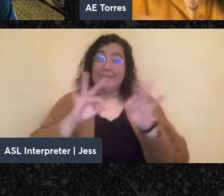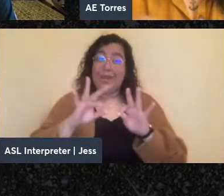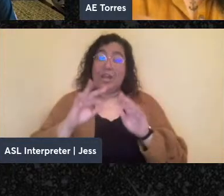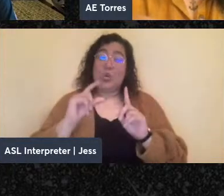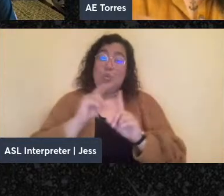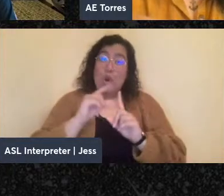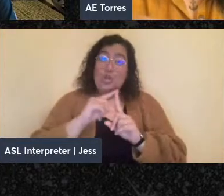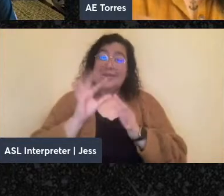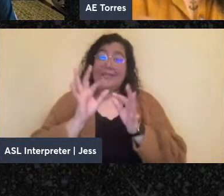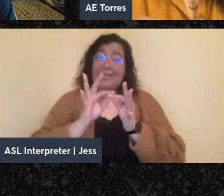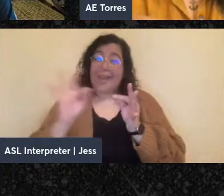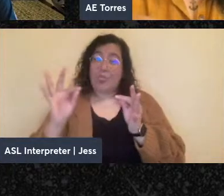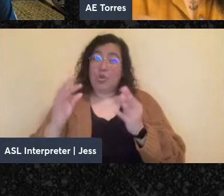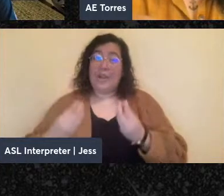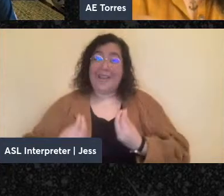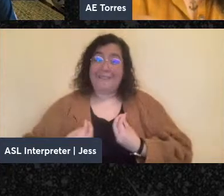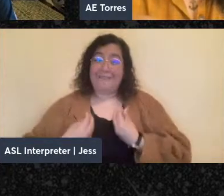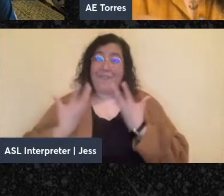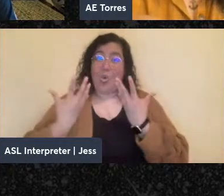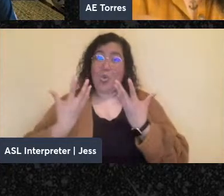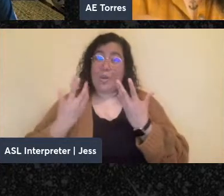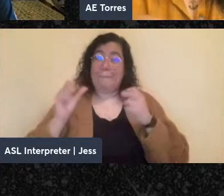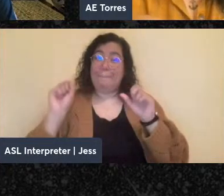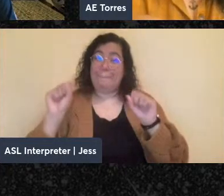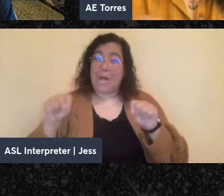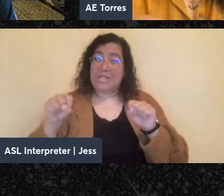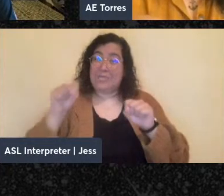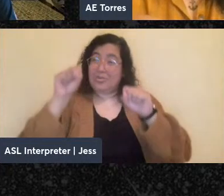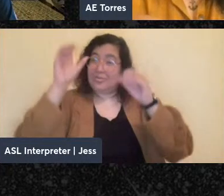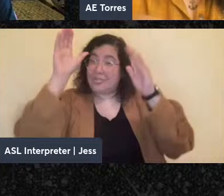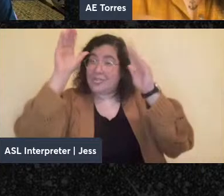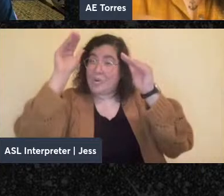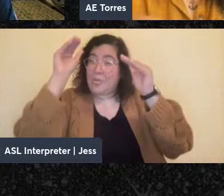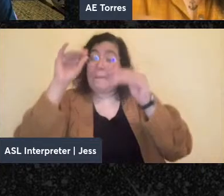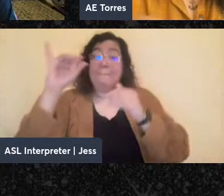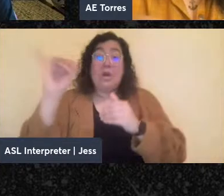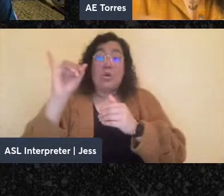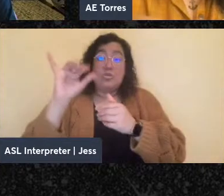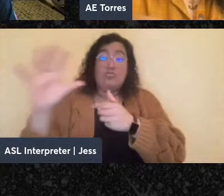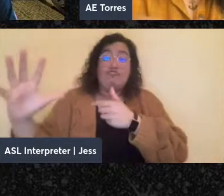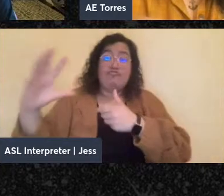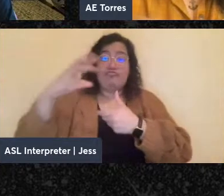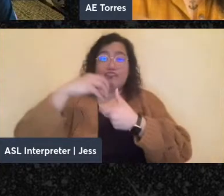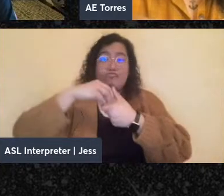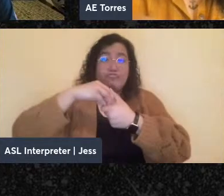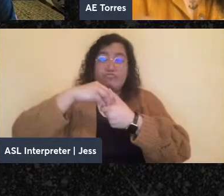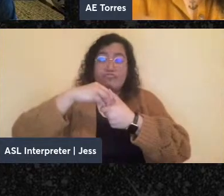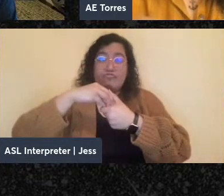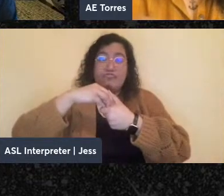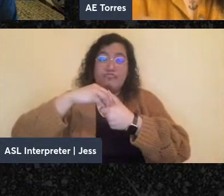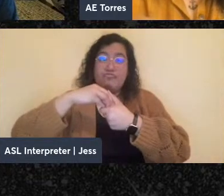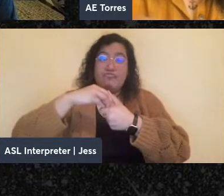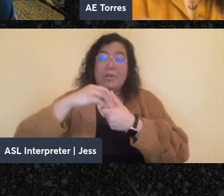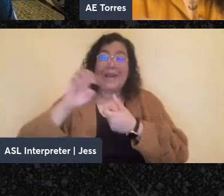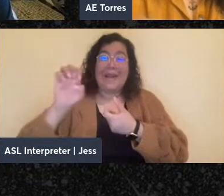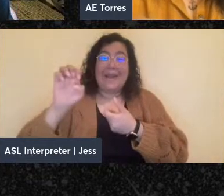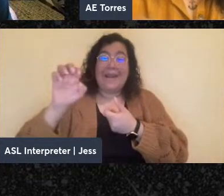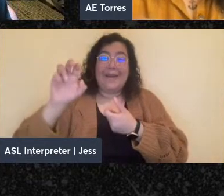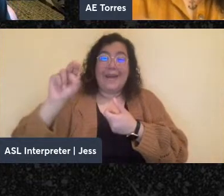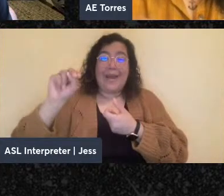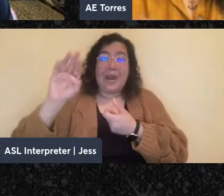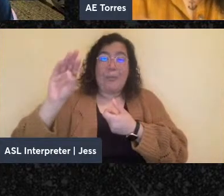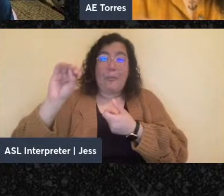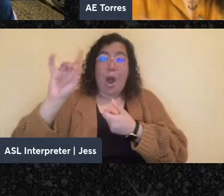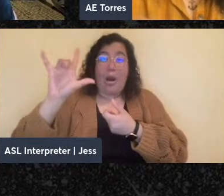liberation and possibility, but also how they help us to embody it. This doesn't have to be where you go with it. I'm just more interested in hearing about the title, but